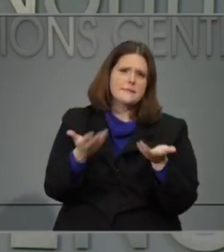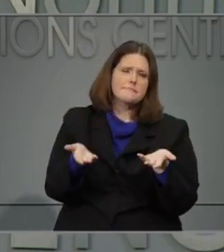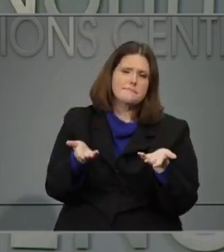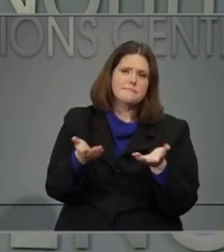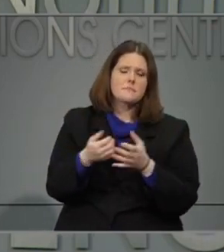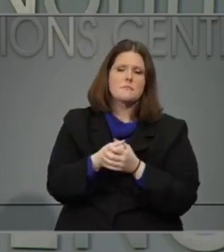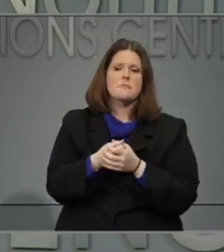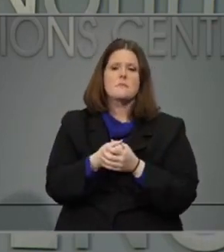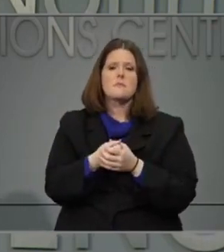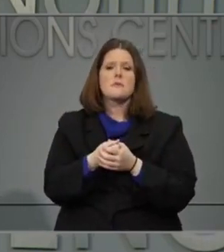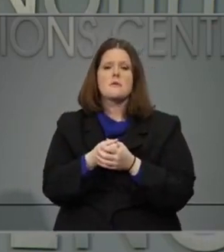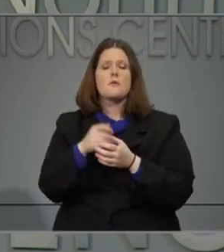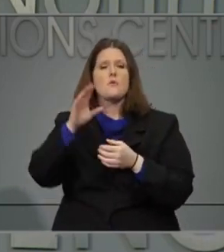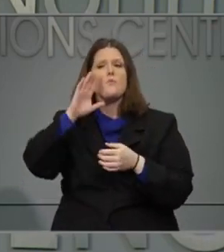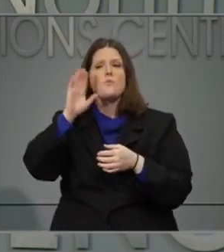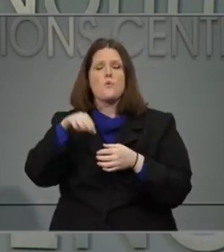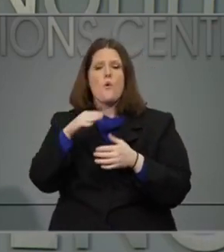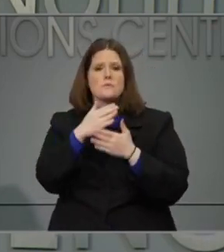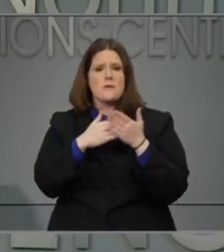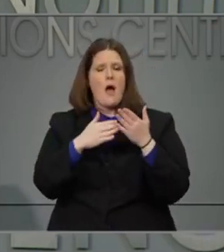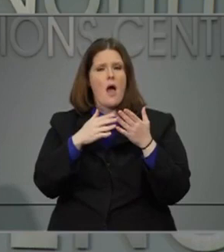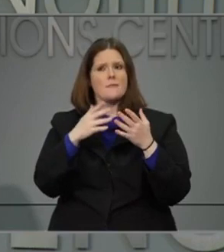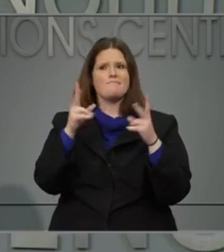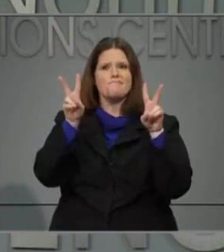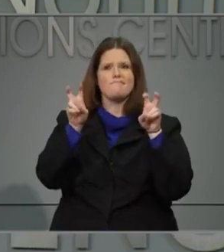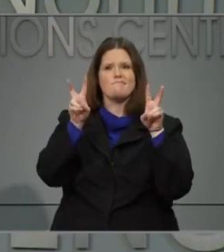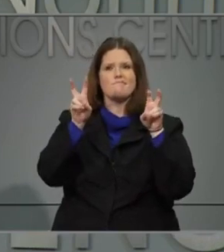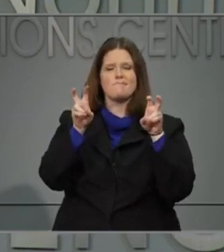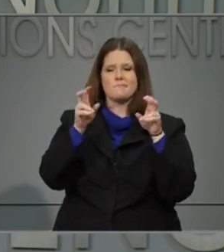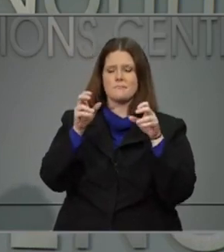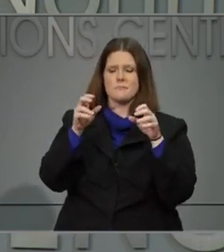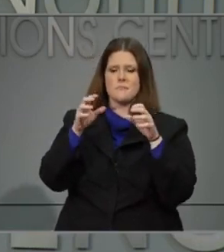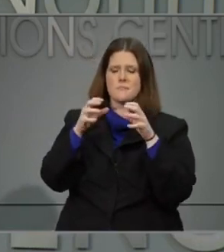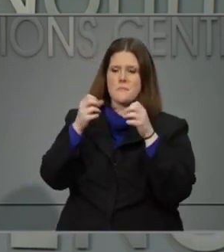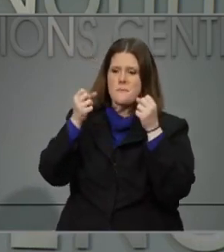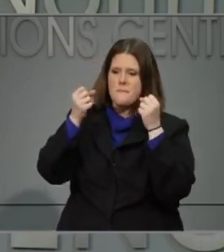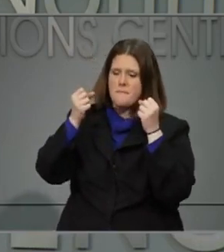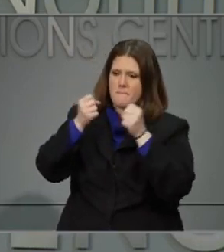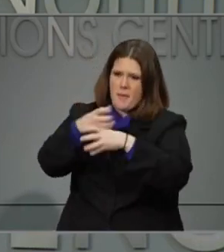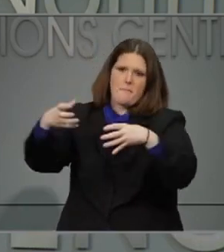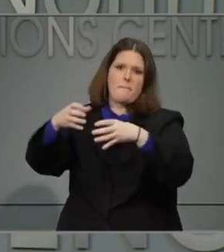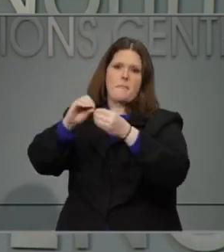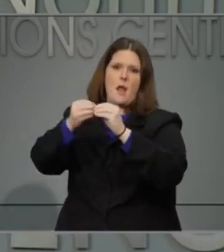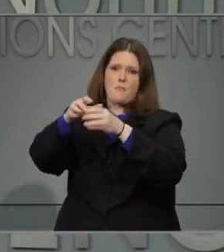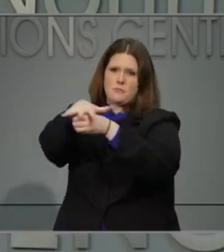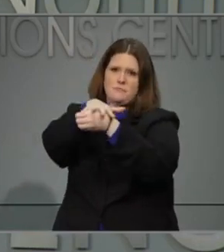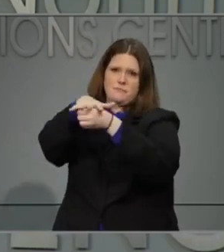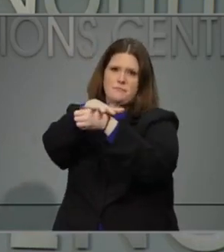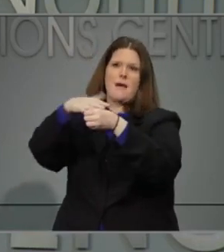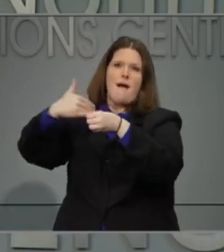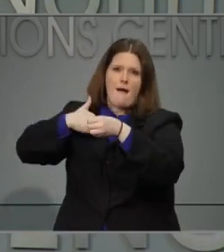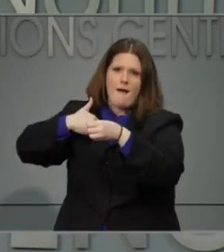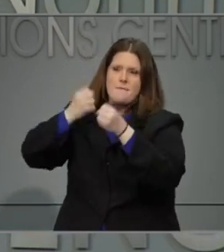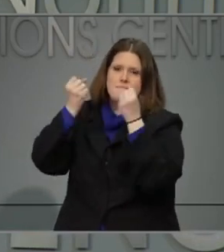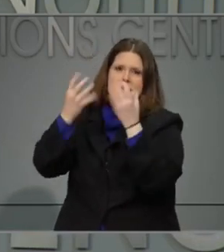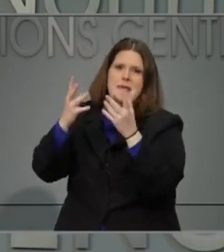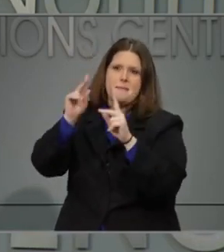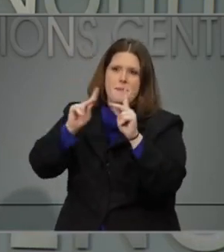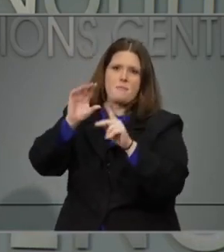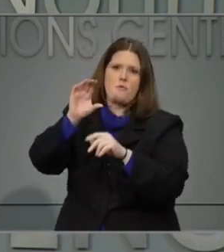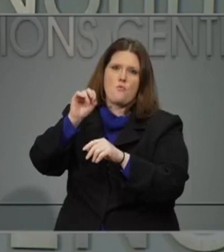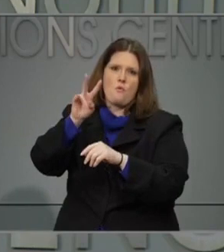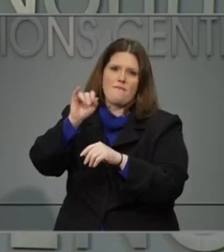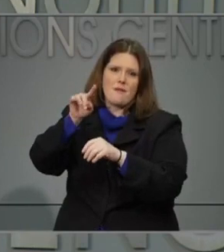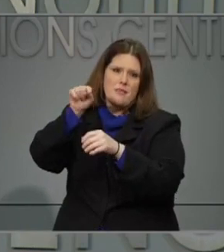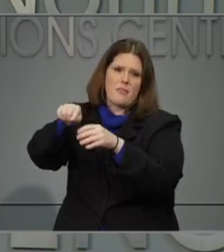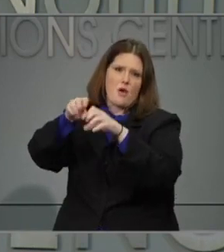that there have been some hot spots for lack of a better word in our state and some local governments have wanted to go